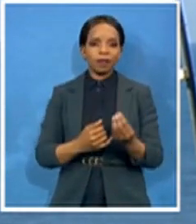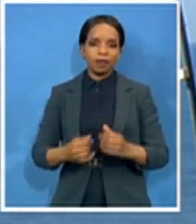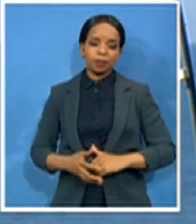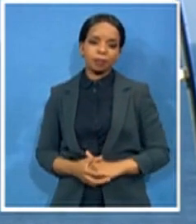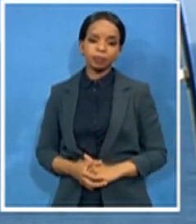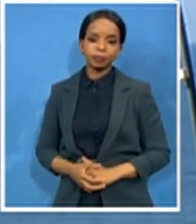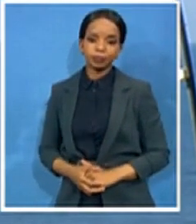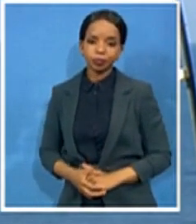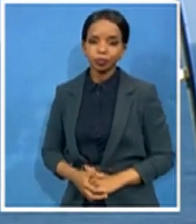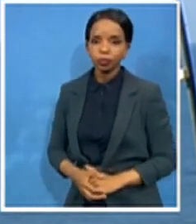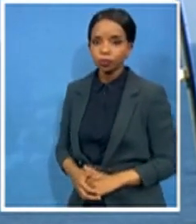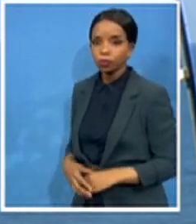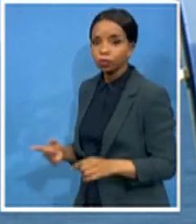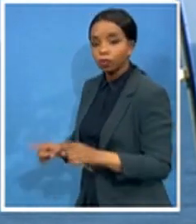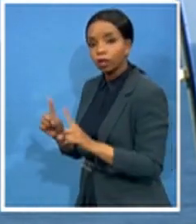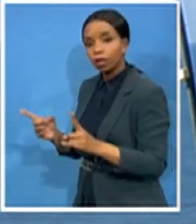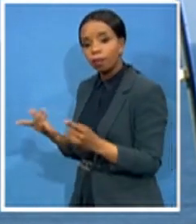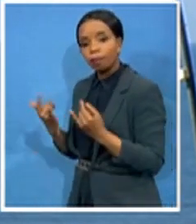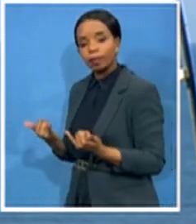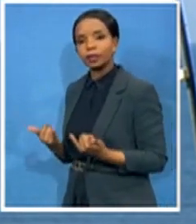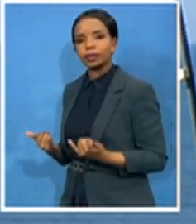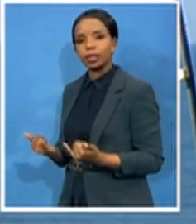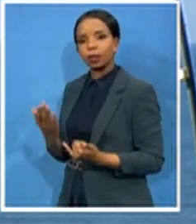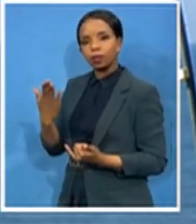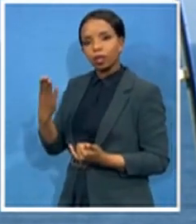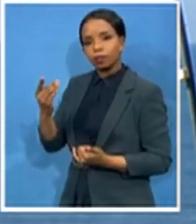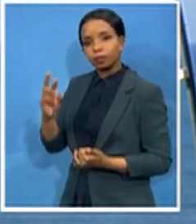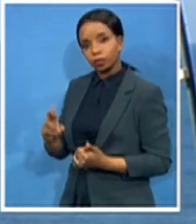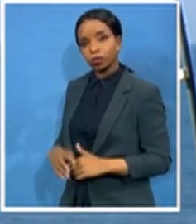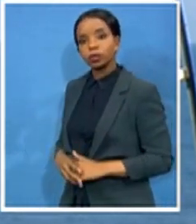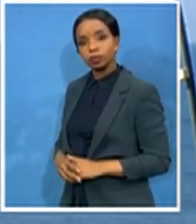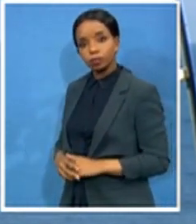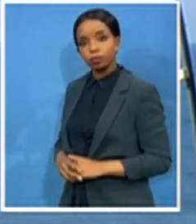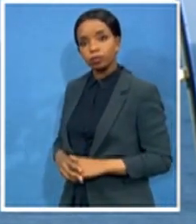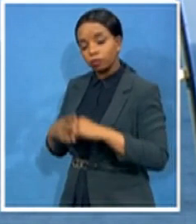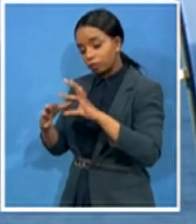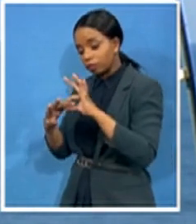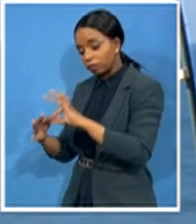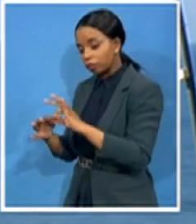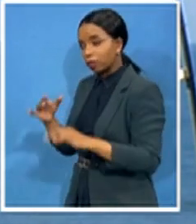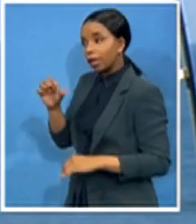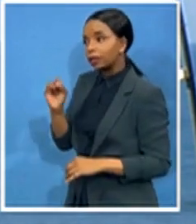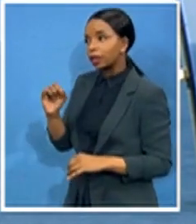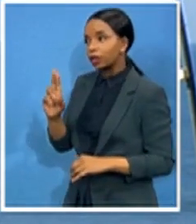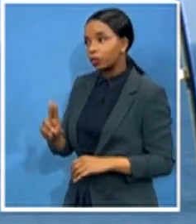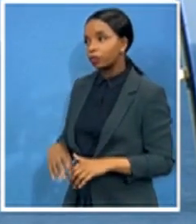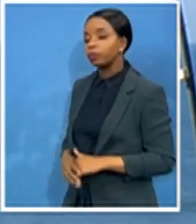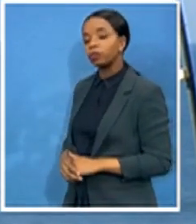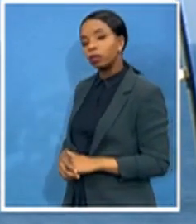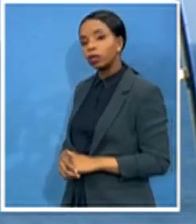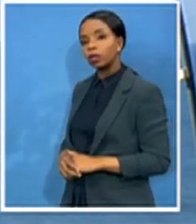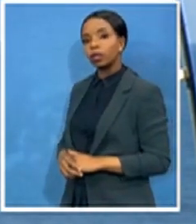the awarding of the tender. According to the SIU, it was awarded in a highly irregular manner,